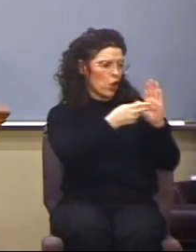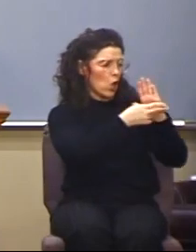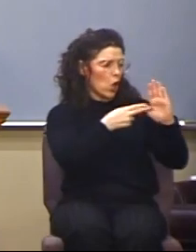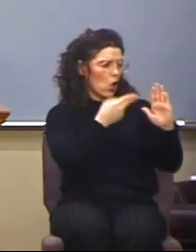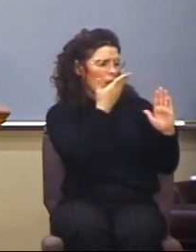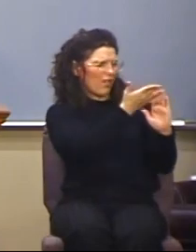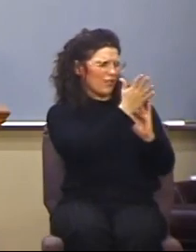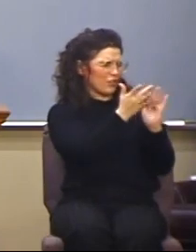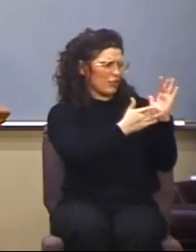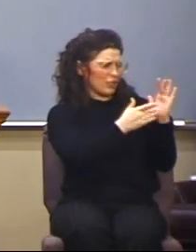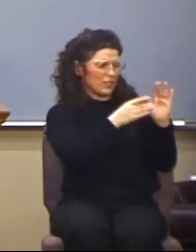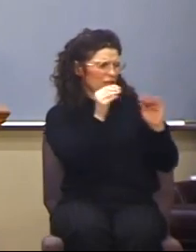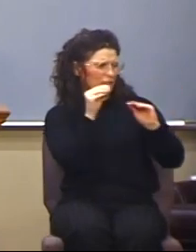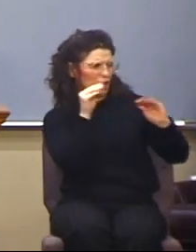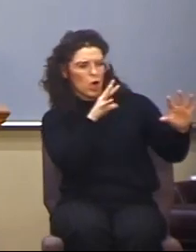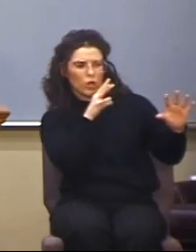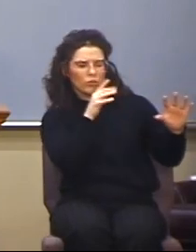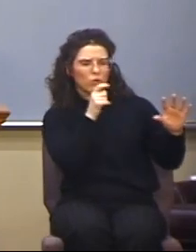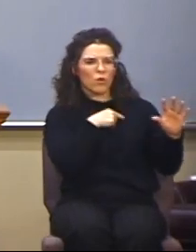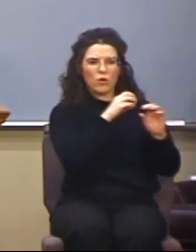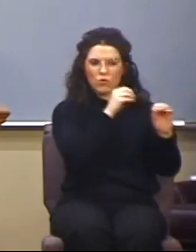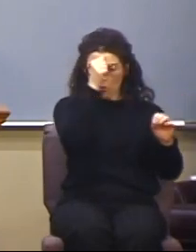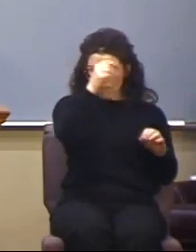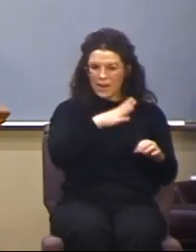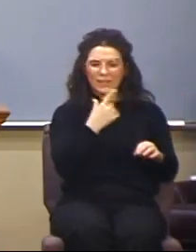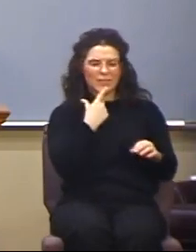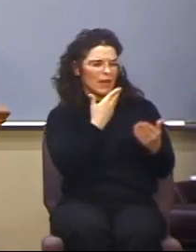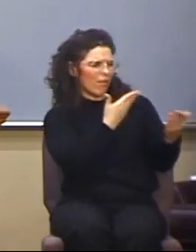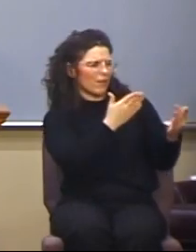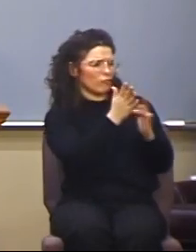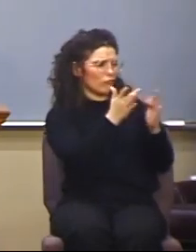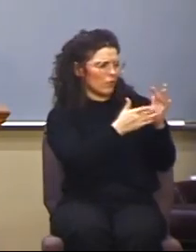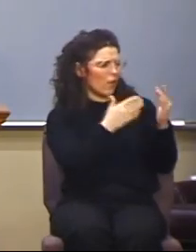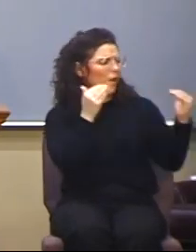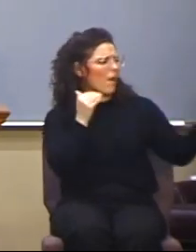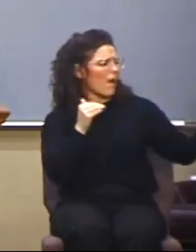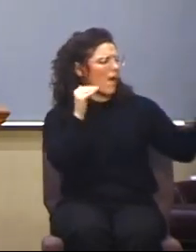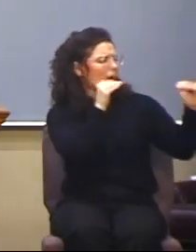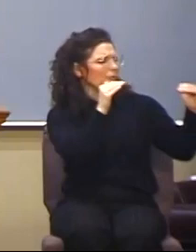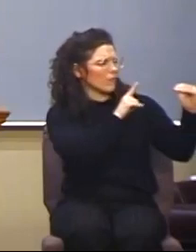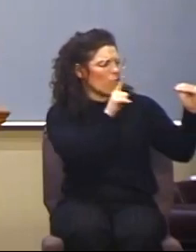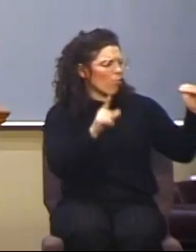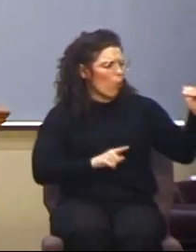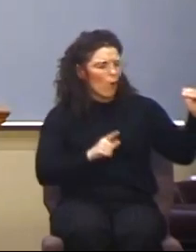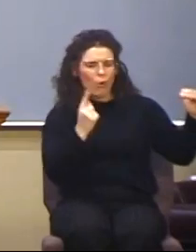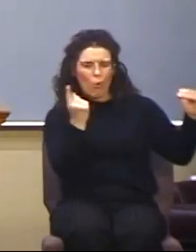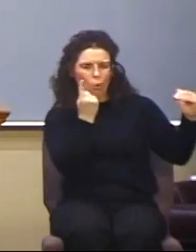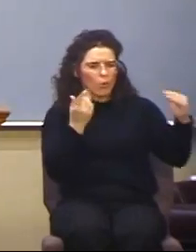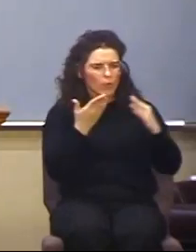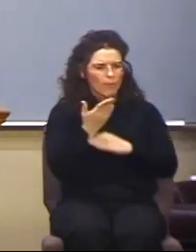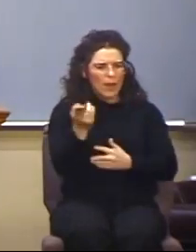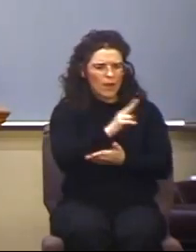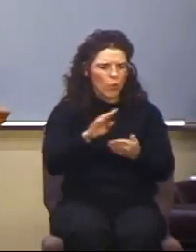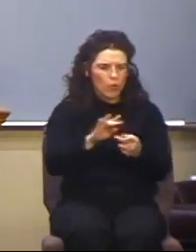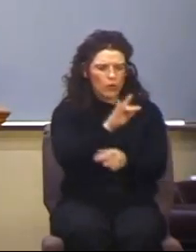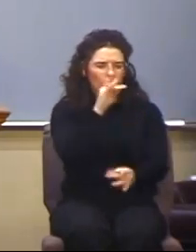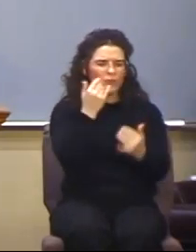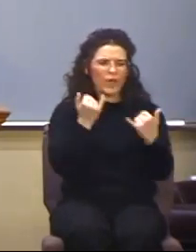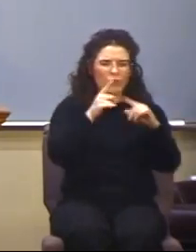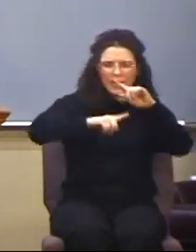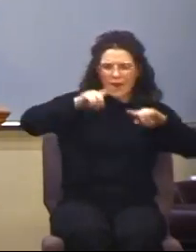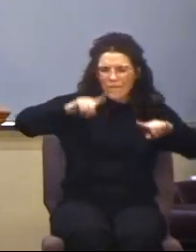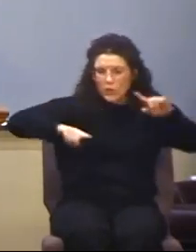no man can say that Jesus is the Lord, but by the Holy Ghost. Now there are diversities of gifts, but the same Spirit.